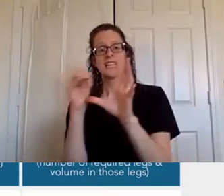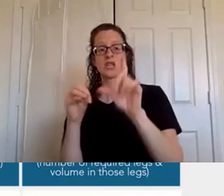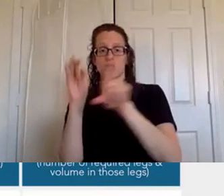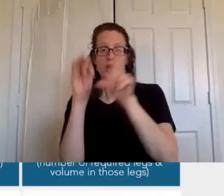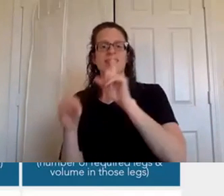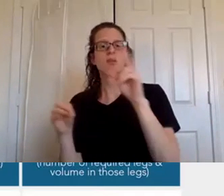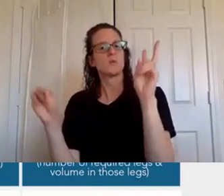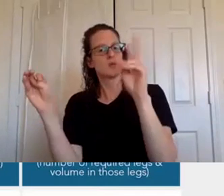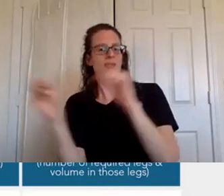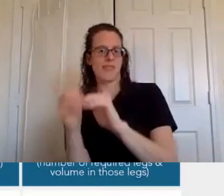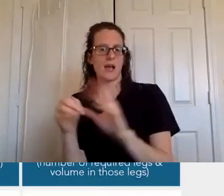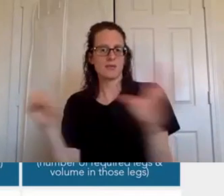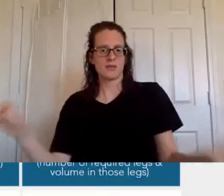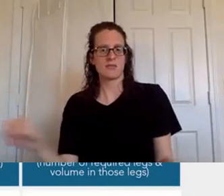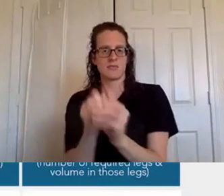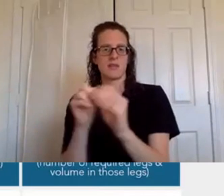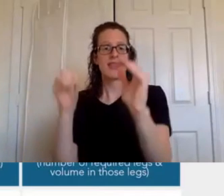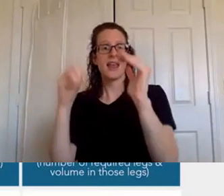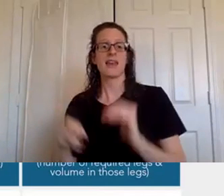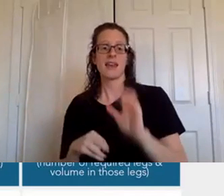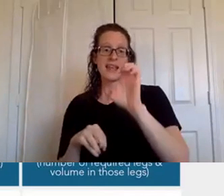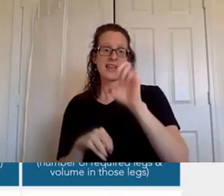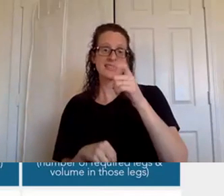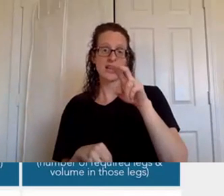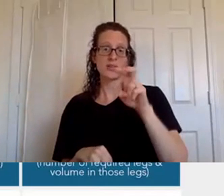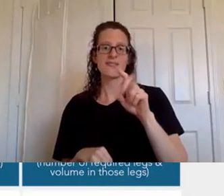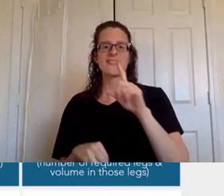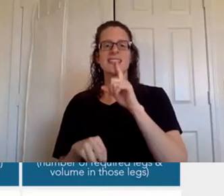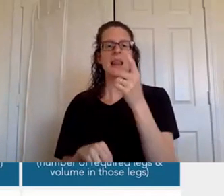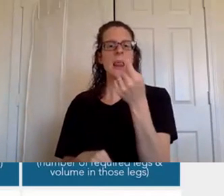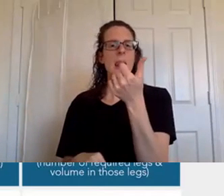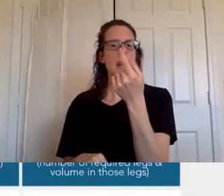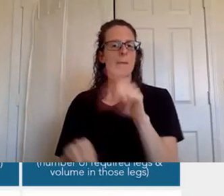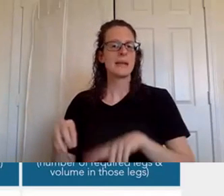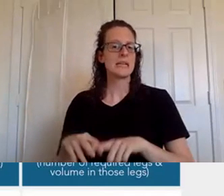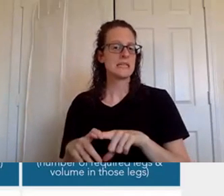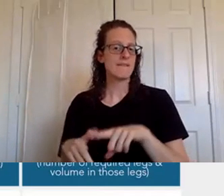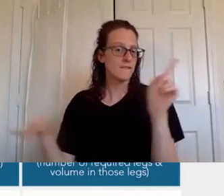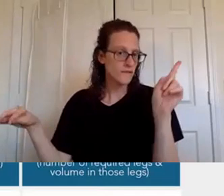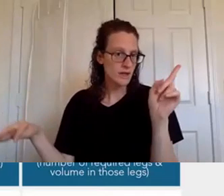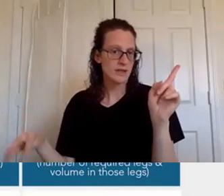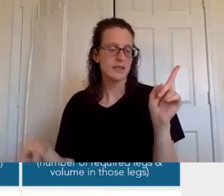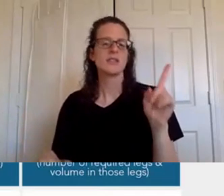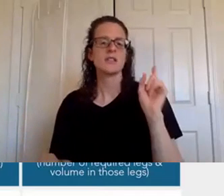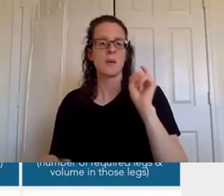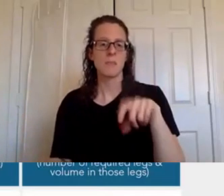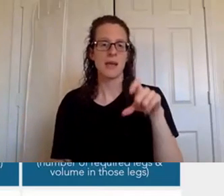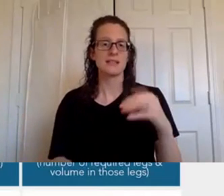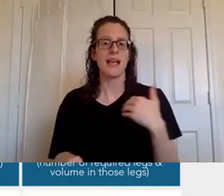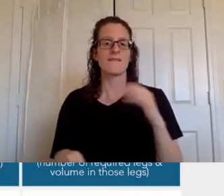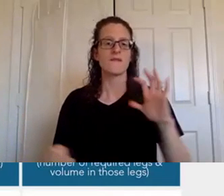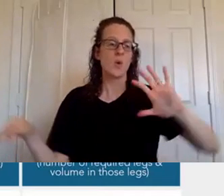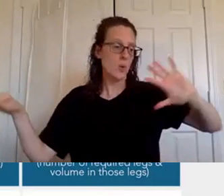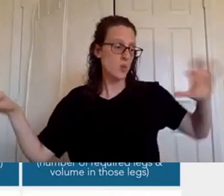executive gets a little different um so you for executive you have to have a group